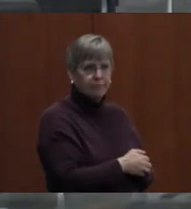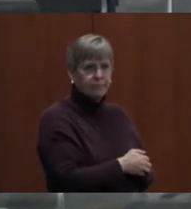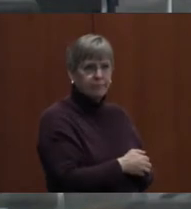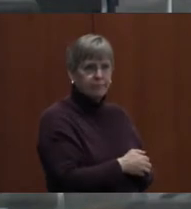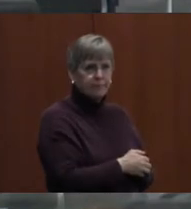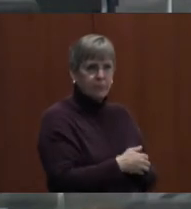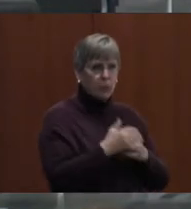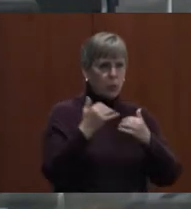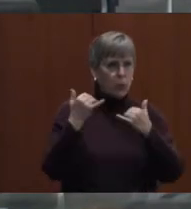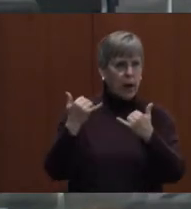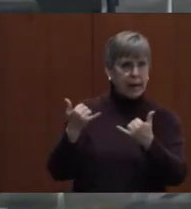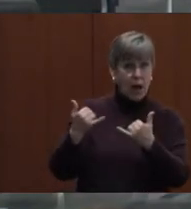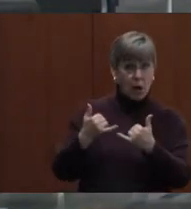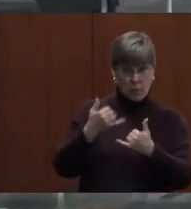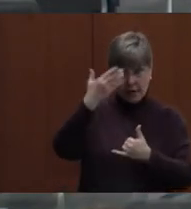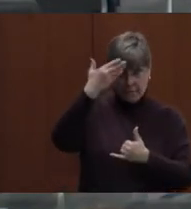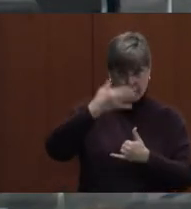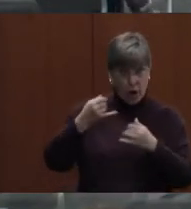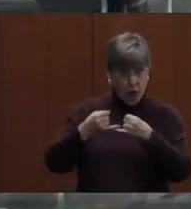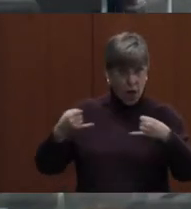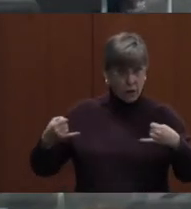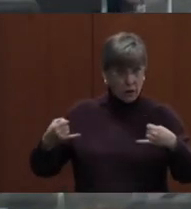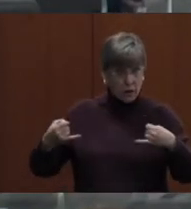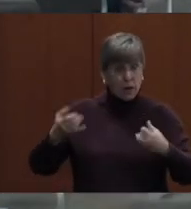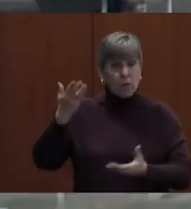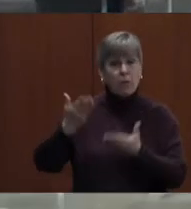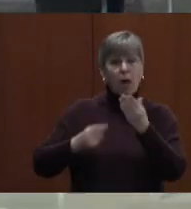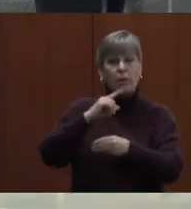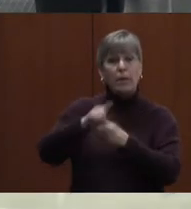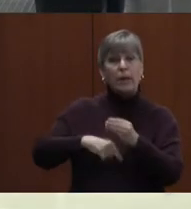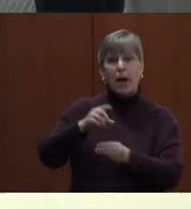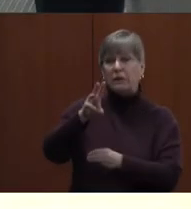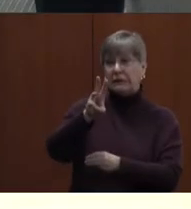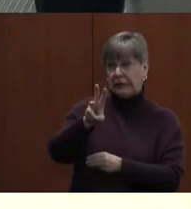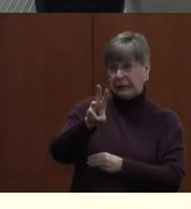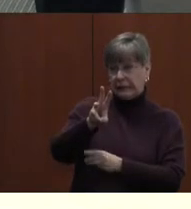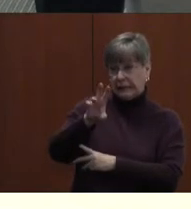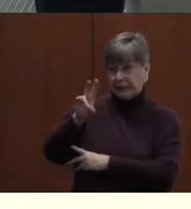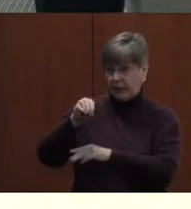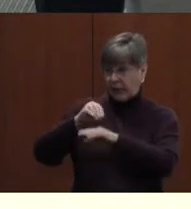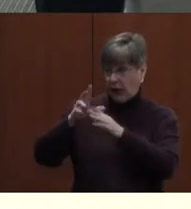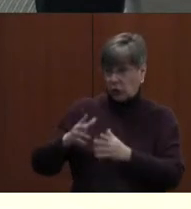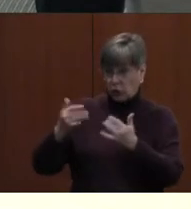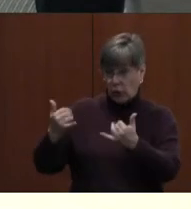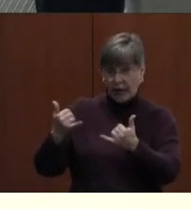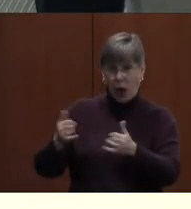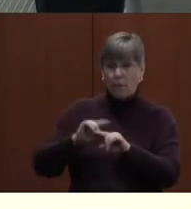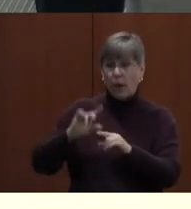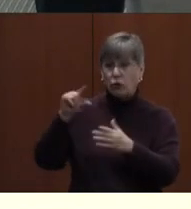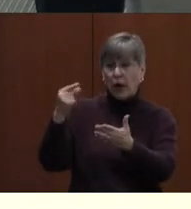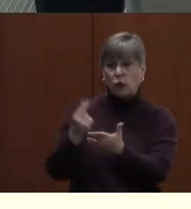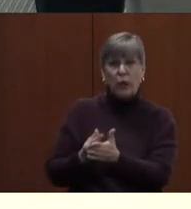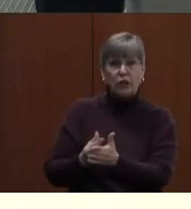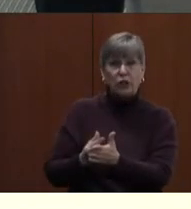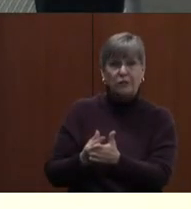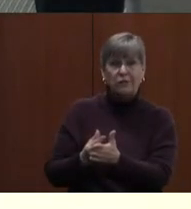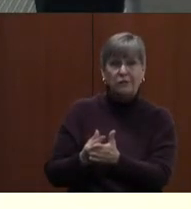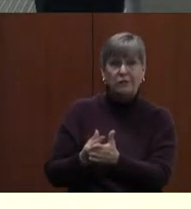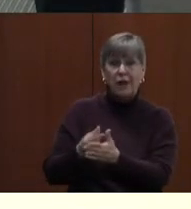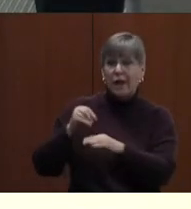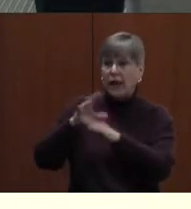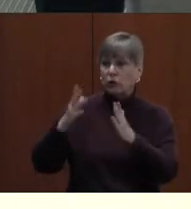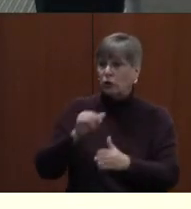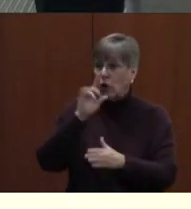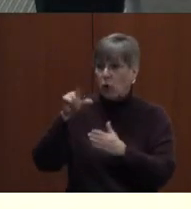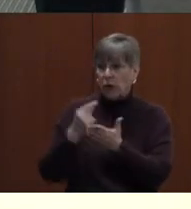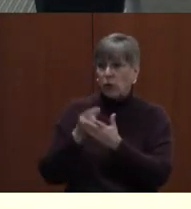Currently, like in front line, probably about six, seven counselors currently, but the graduation, know, don't